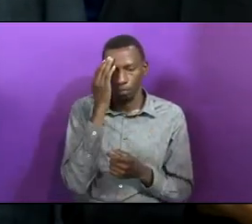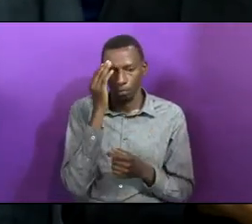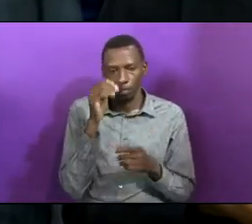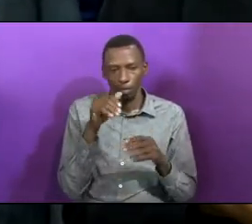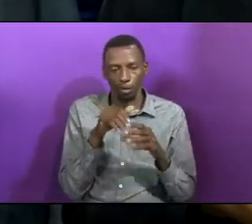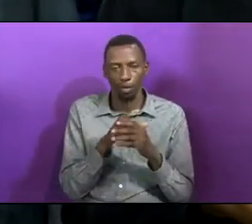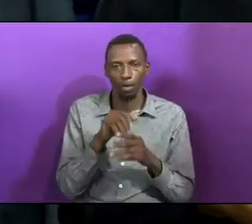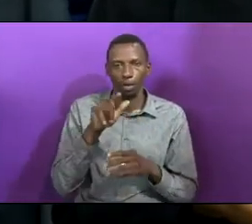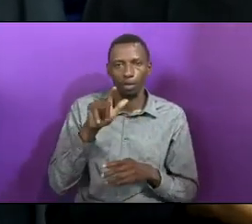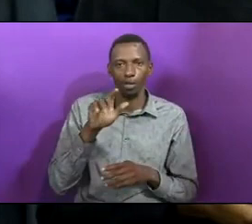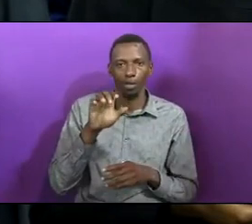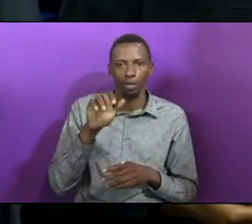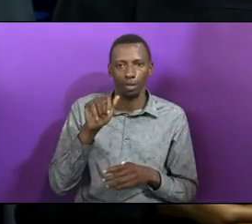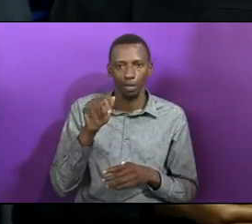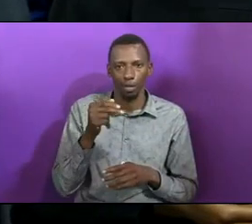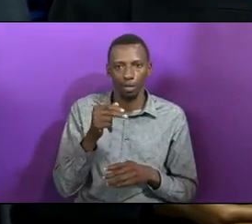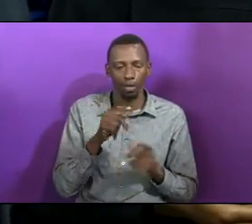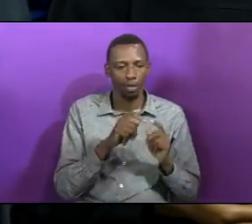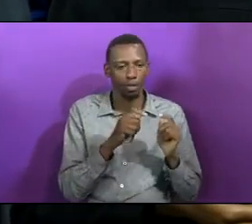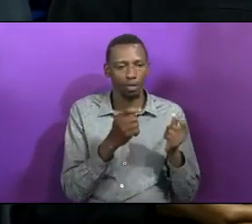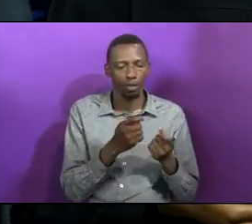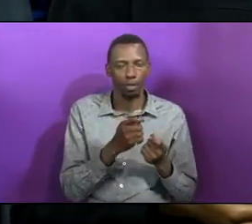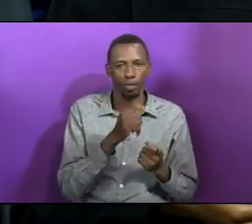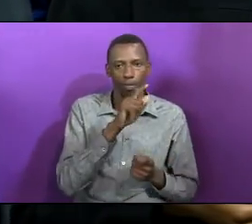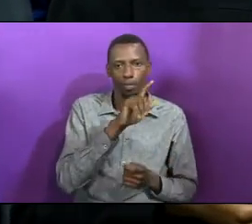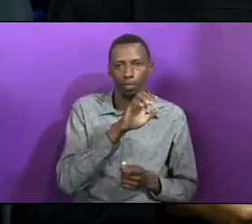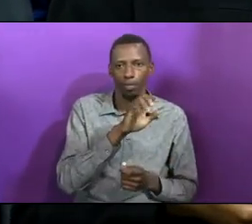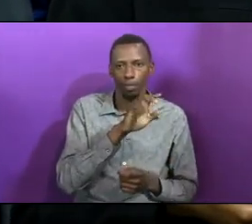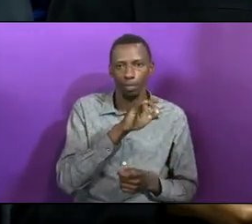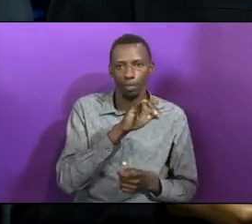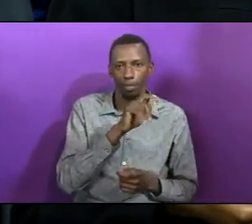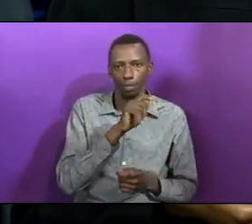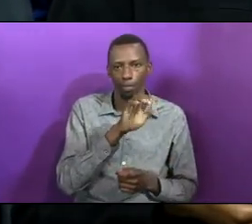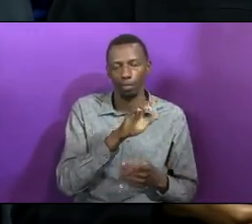of the Levites, those who ministered in the sanctuary.